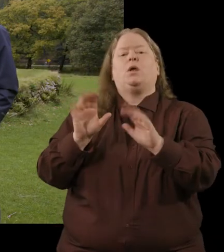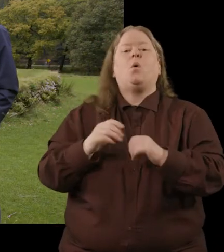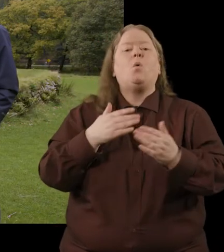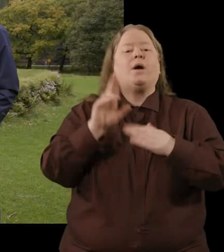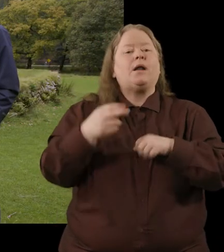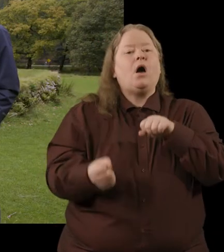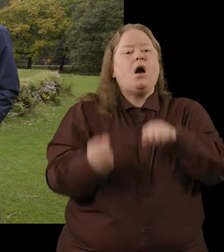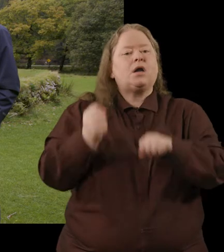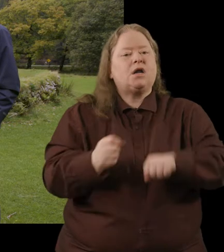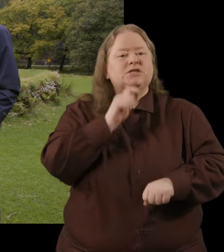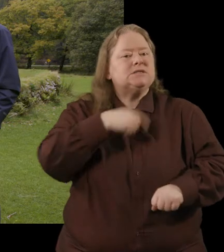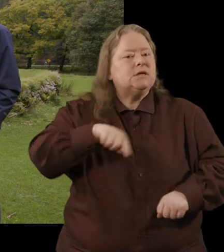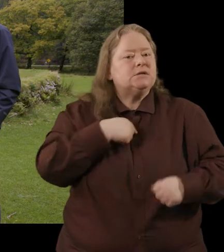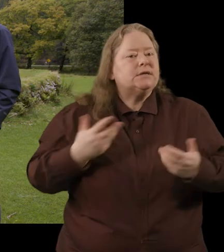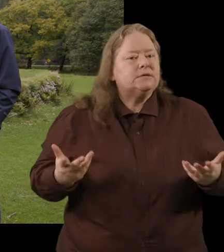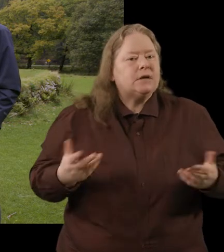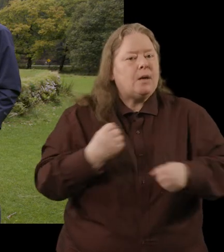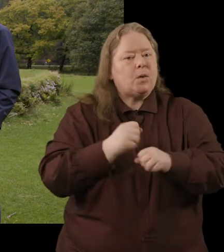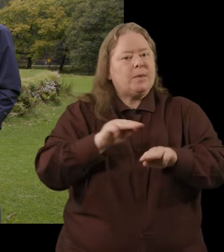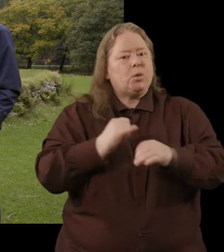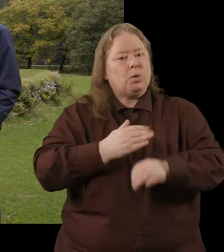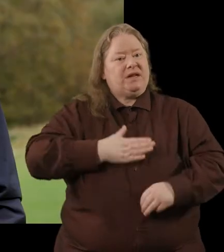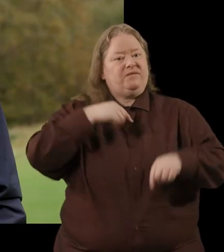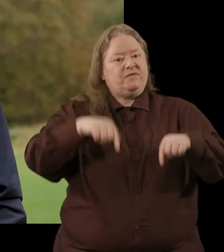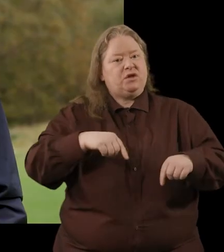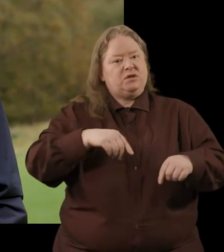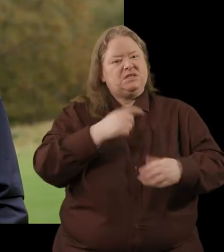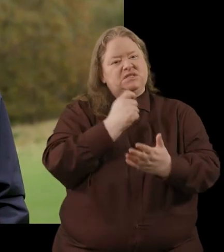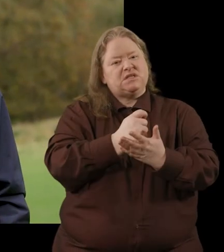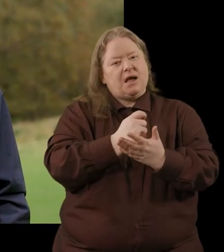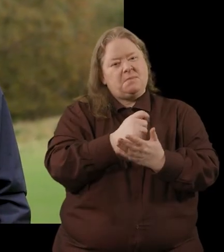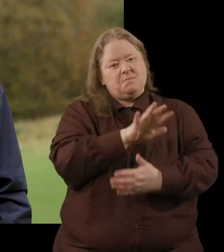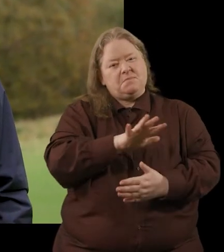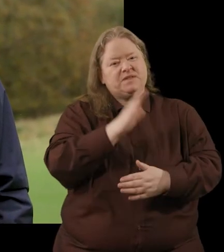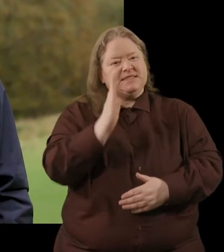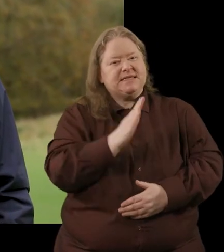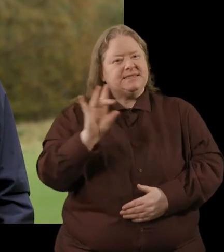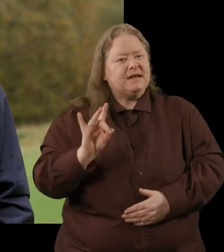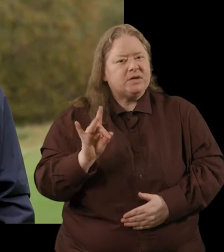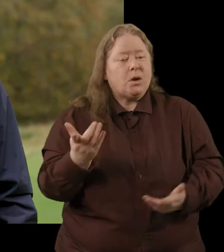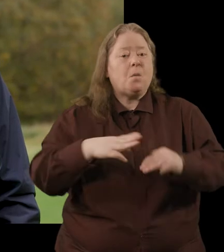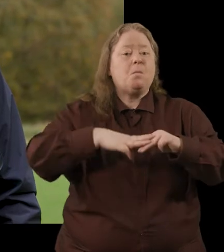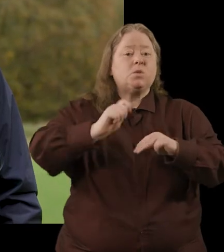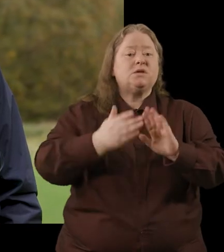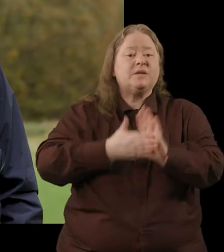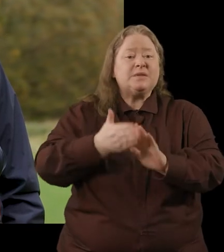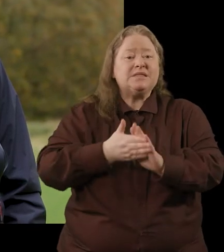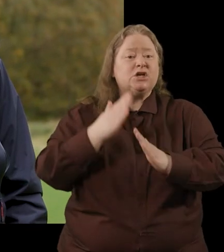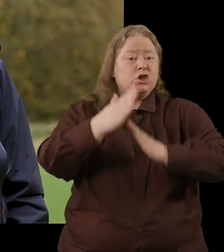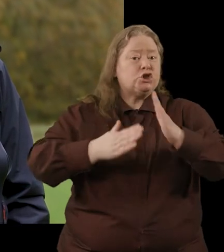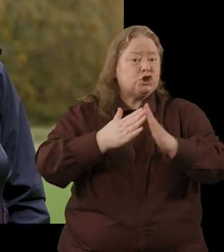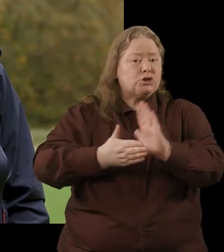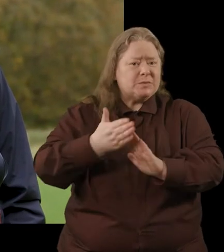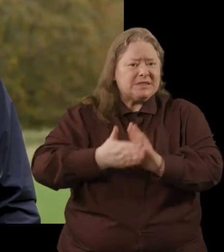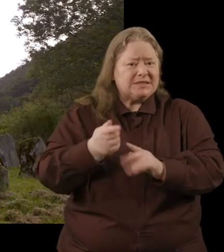can archaeology tell us then about people who lived here in the time of St Kevin? Well, most of the buildings, the church